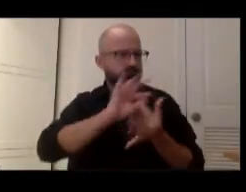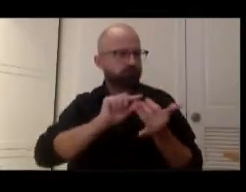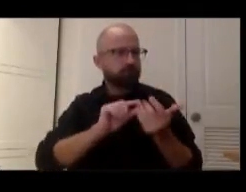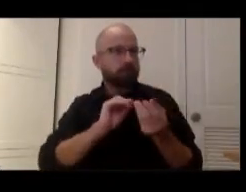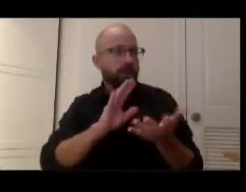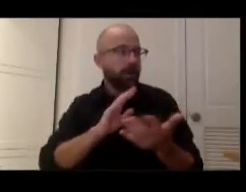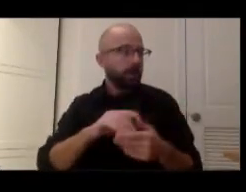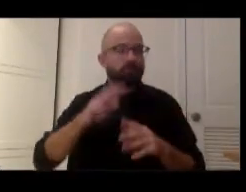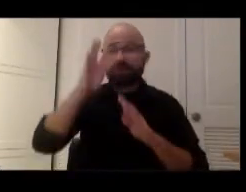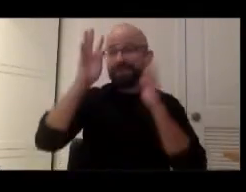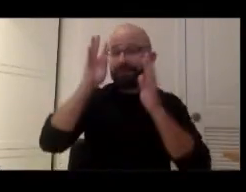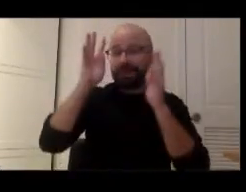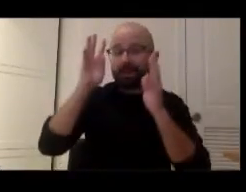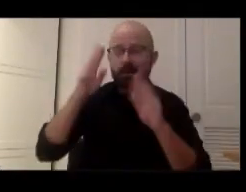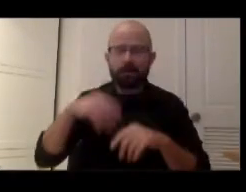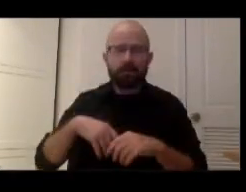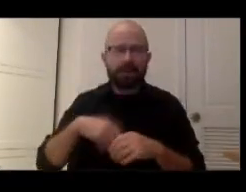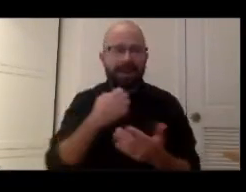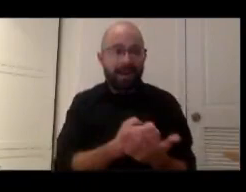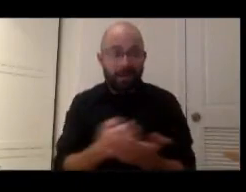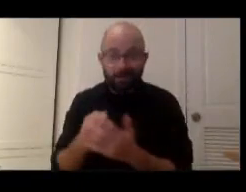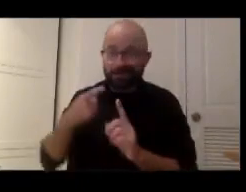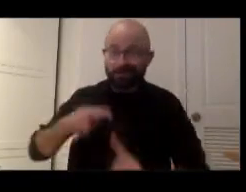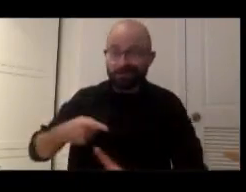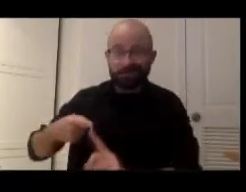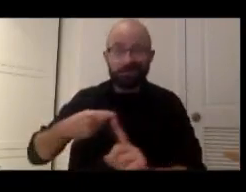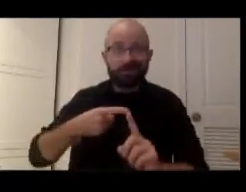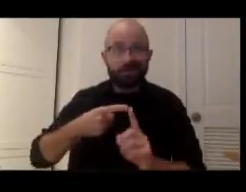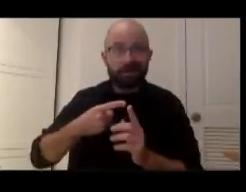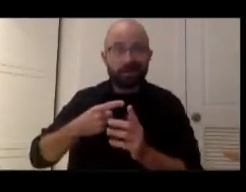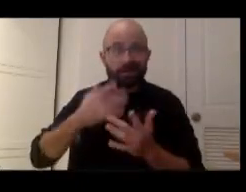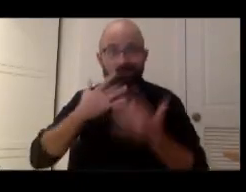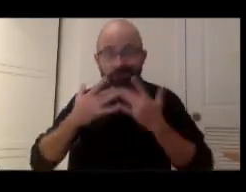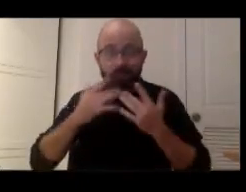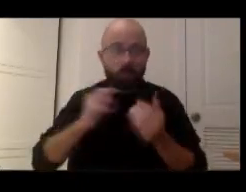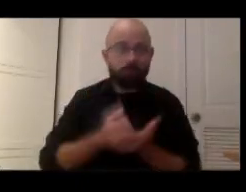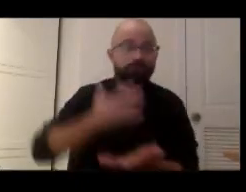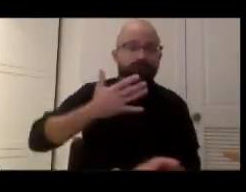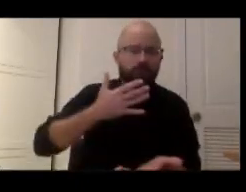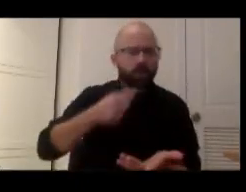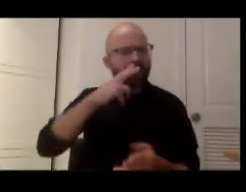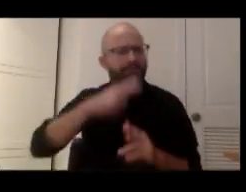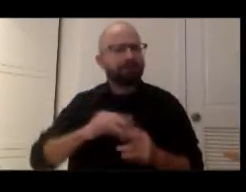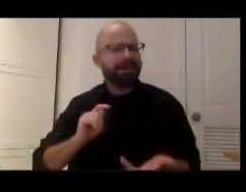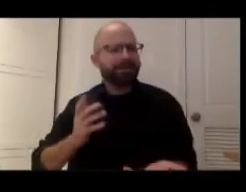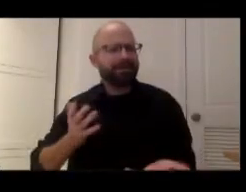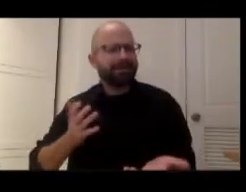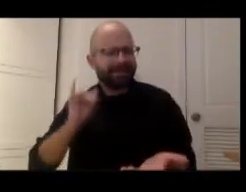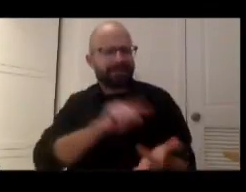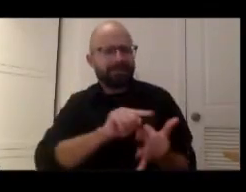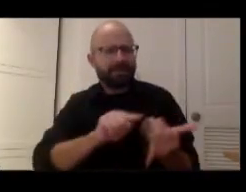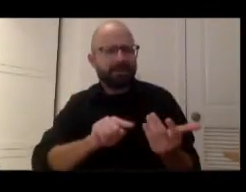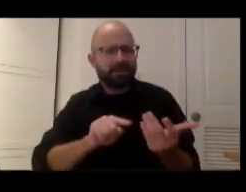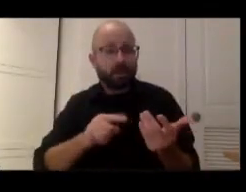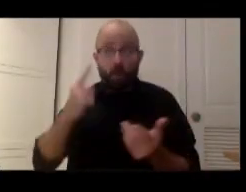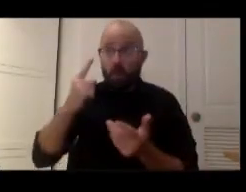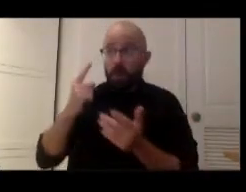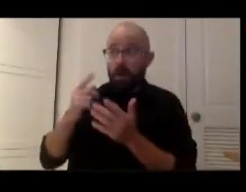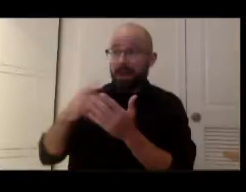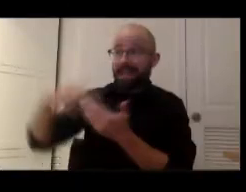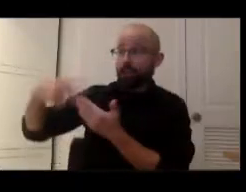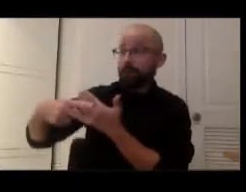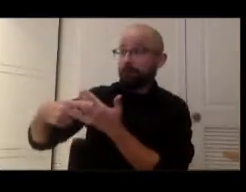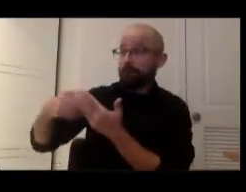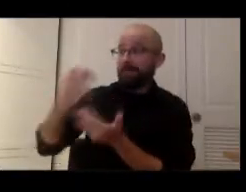of economics, you name it. We have one of the great advantages of this initiative is that we are inheriting multiple